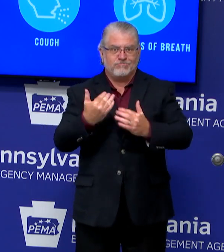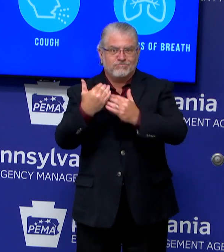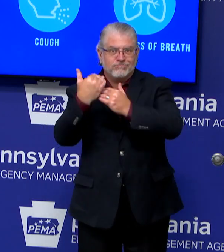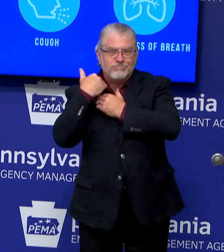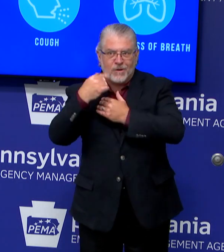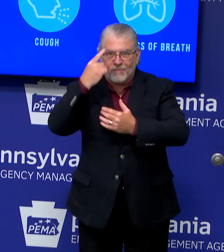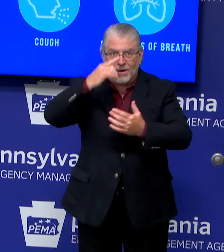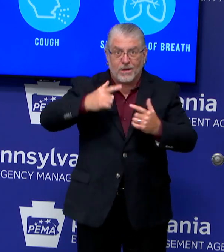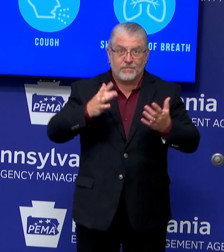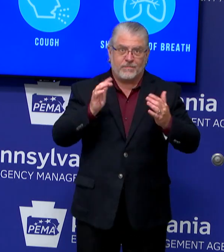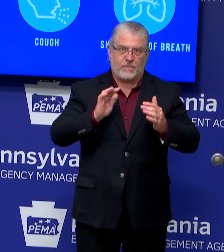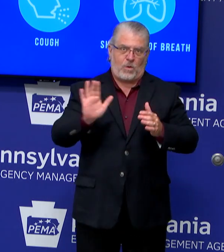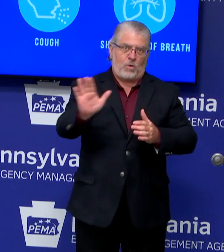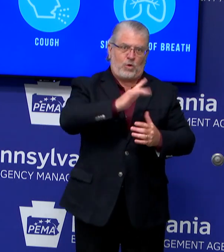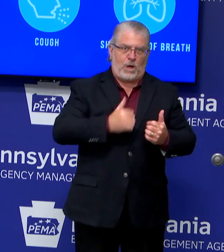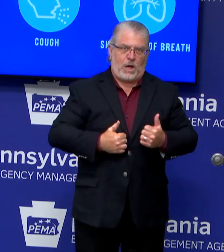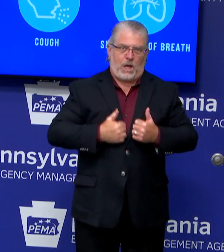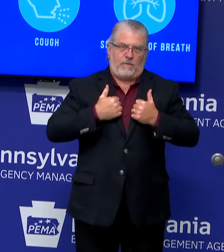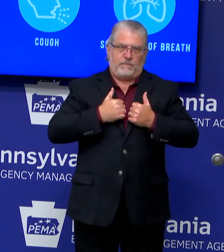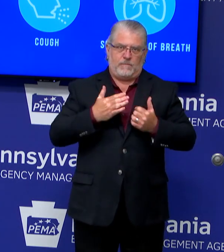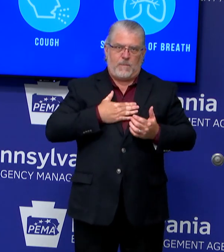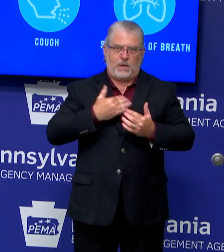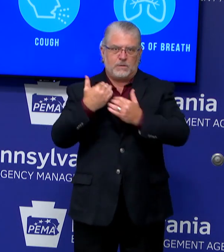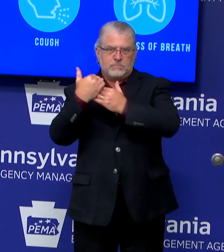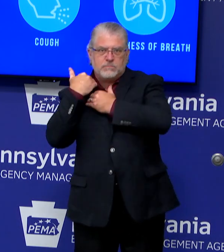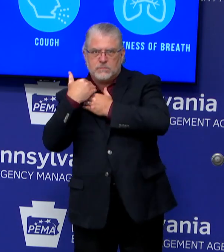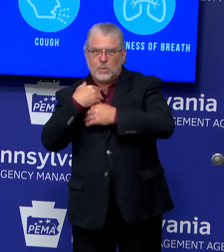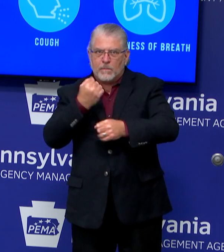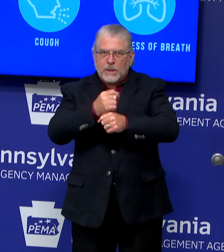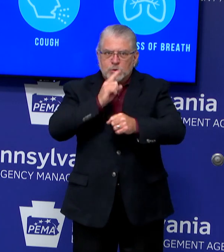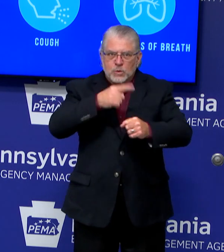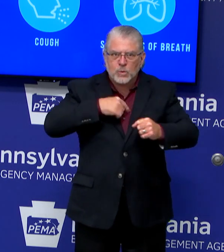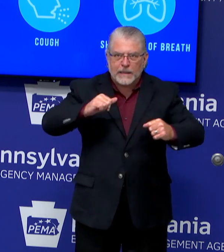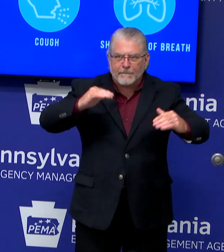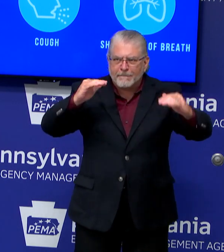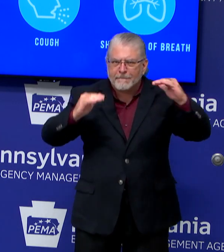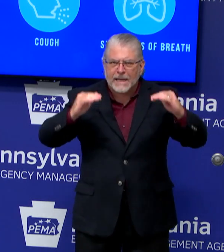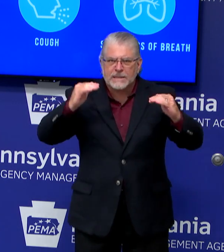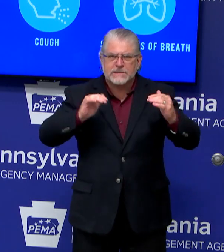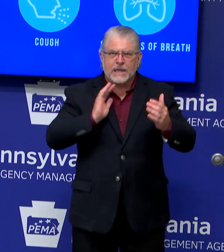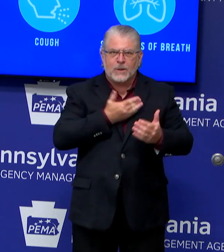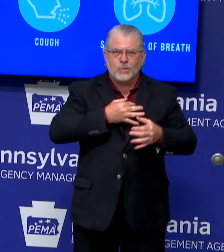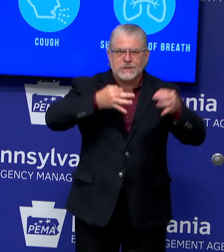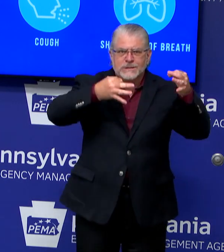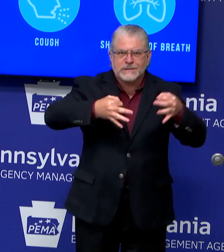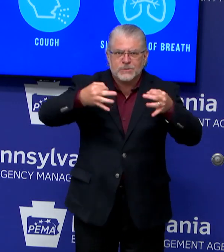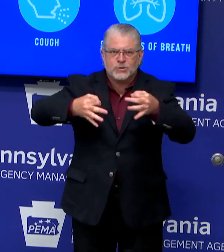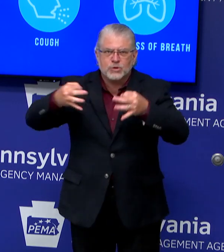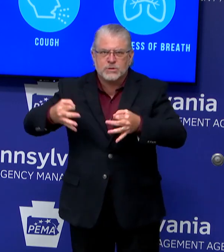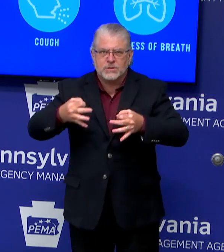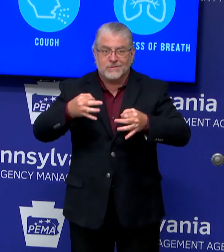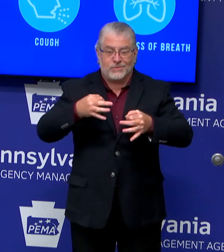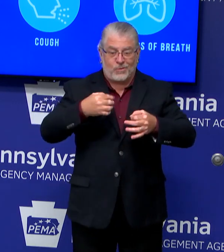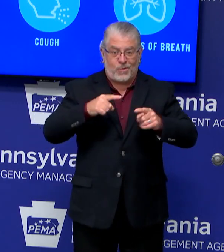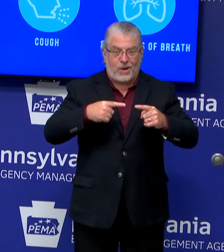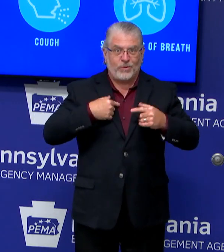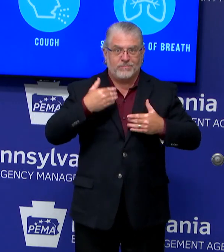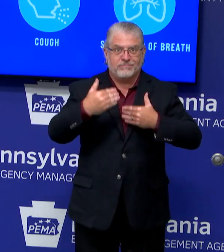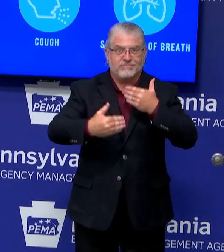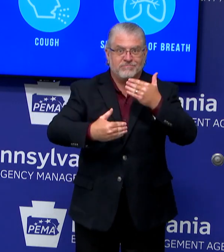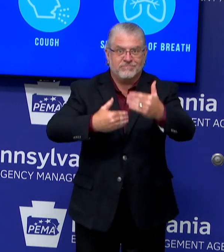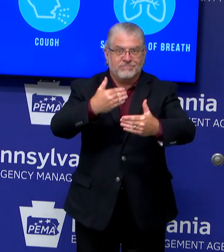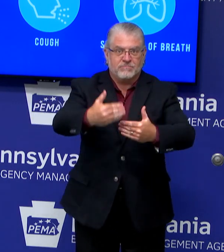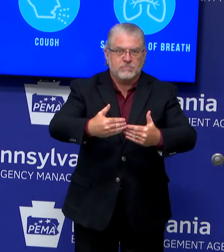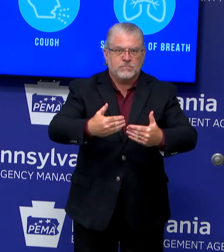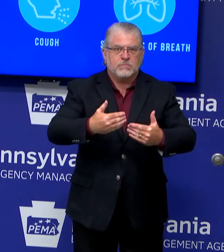tried to balance these things with measured science-based actions, including when it comes to reopening. Every